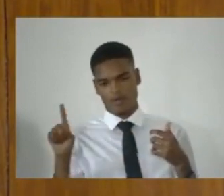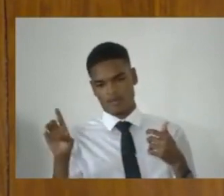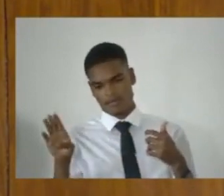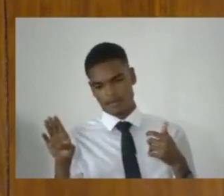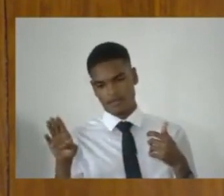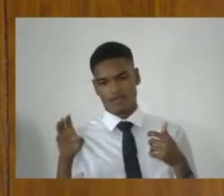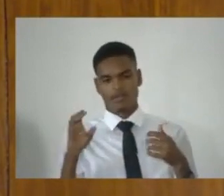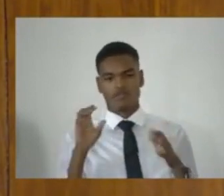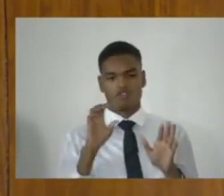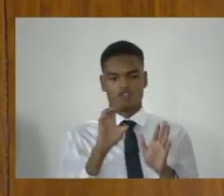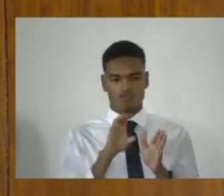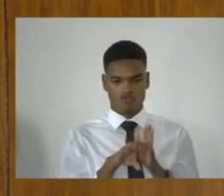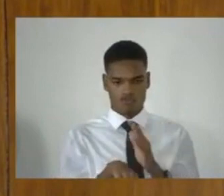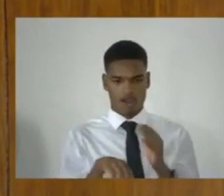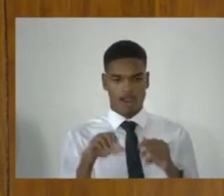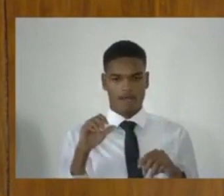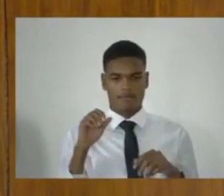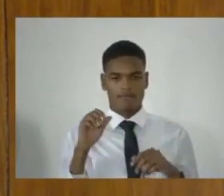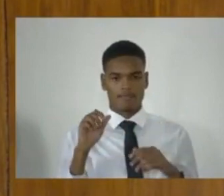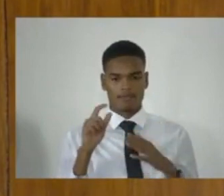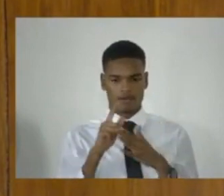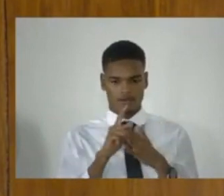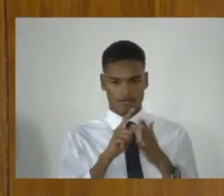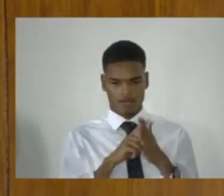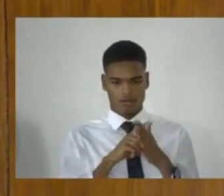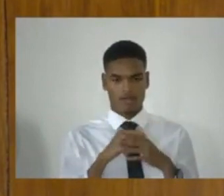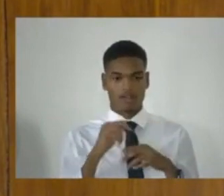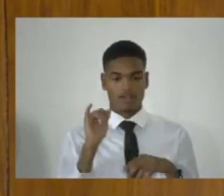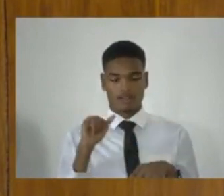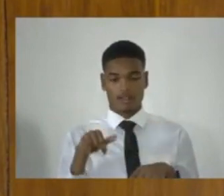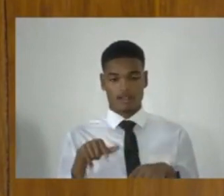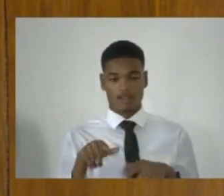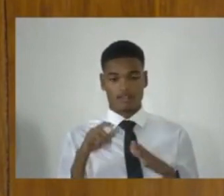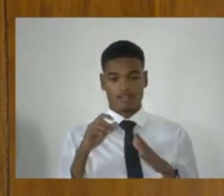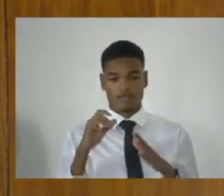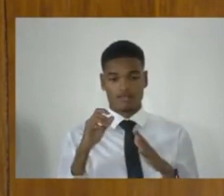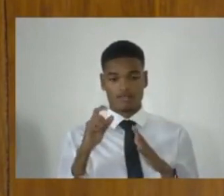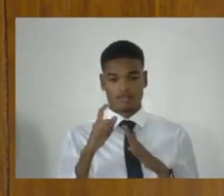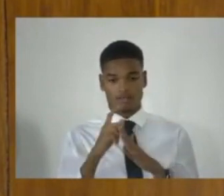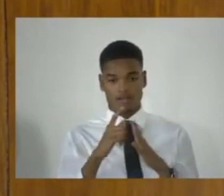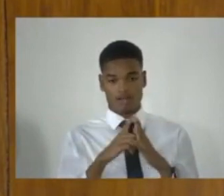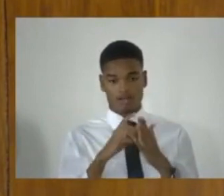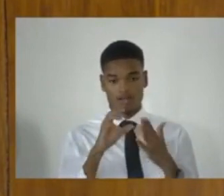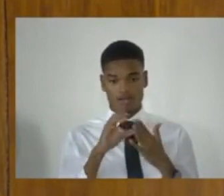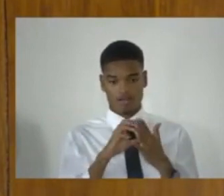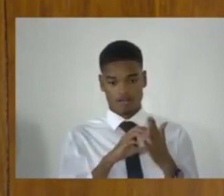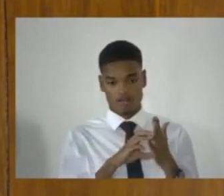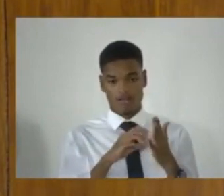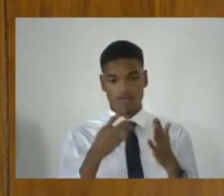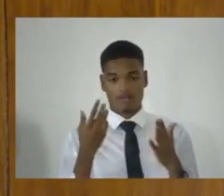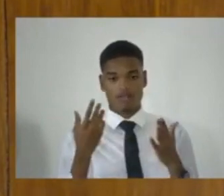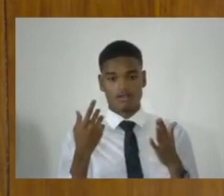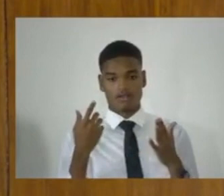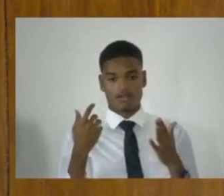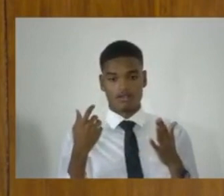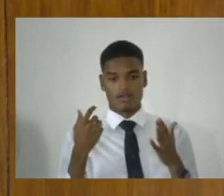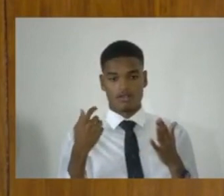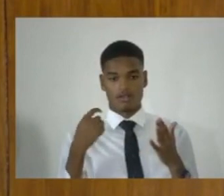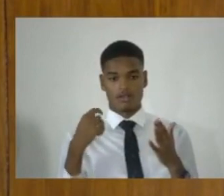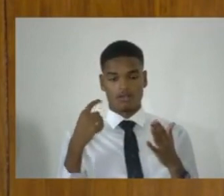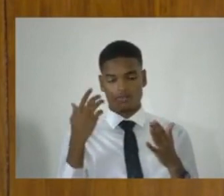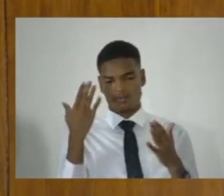Act. And Part 1B is a safety valve in this instance because